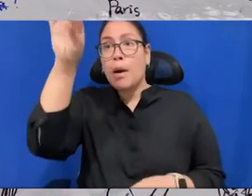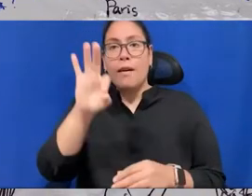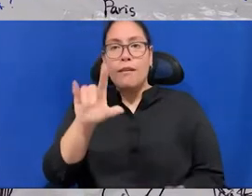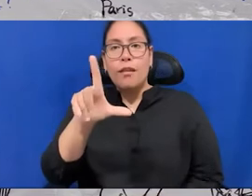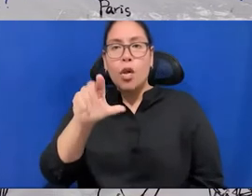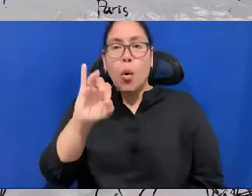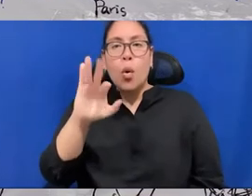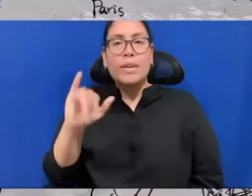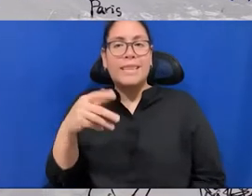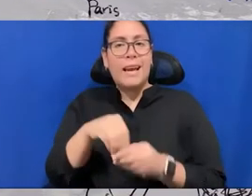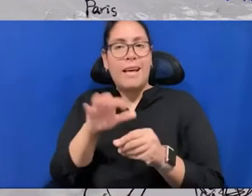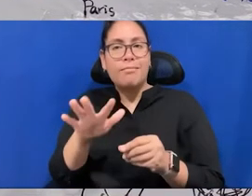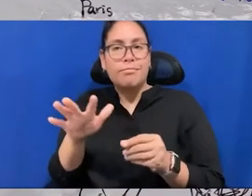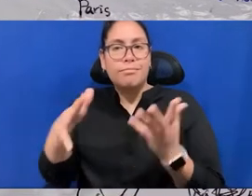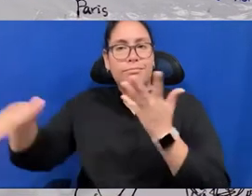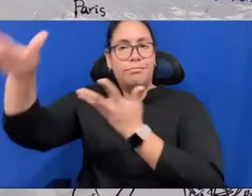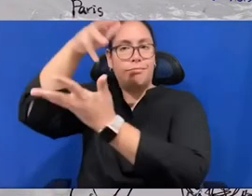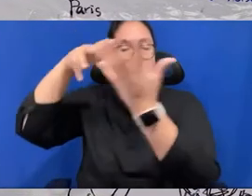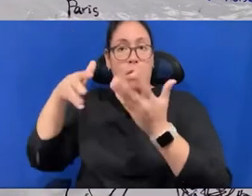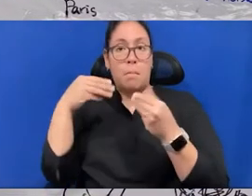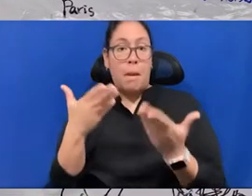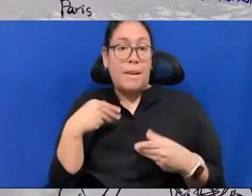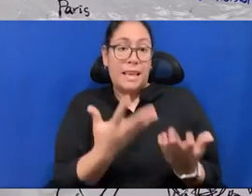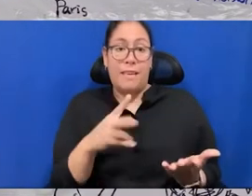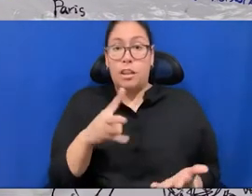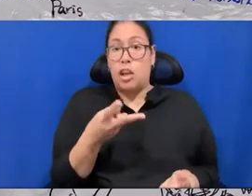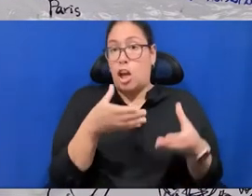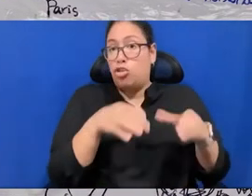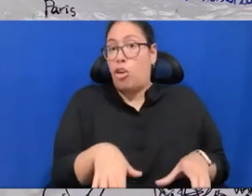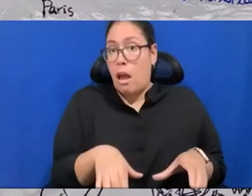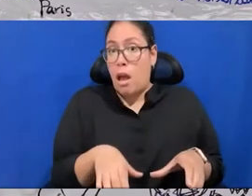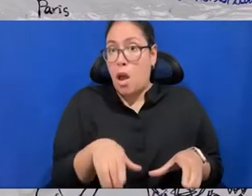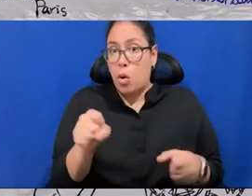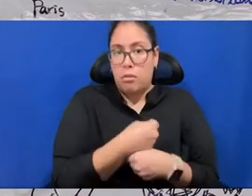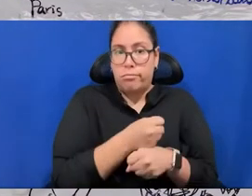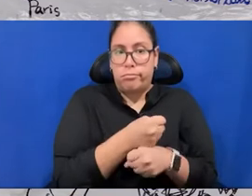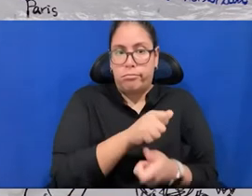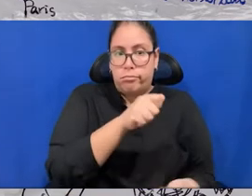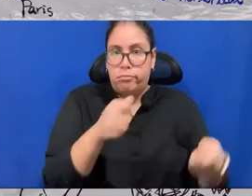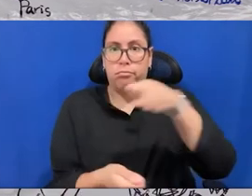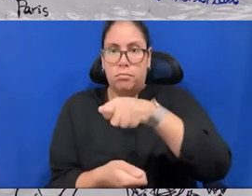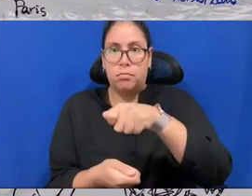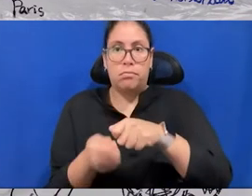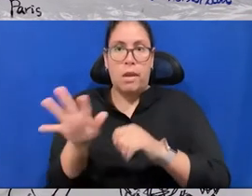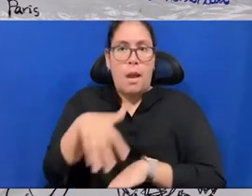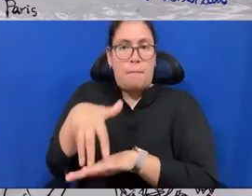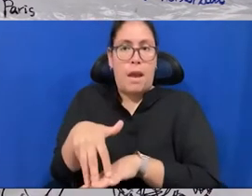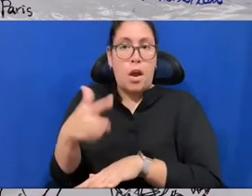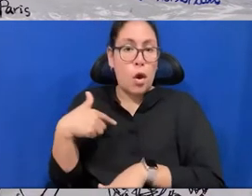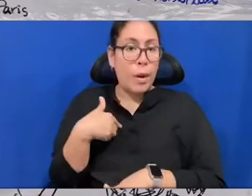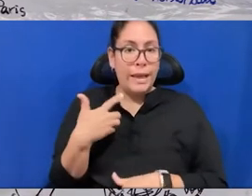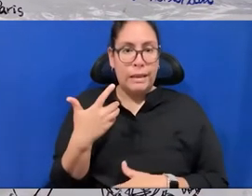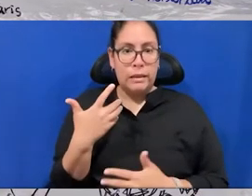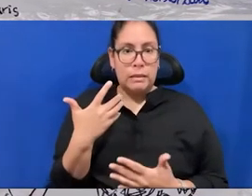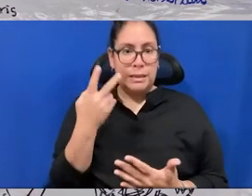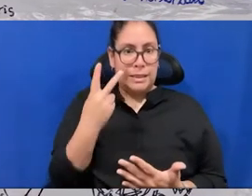a second chance to have a material which have a kind of embedded value that somehow we trash it too soon, too fast, and we are not